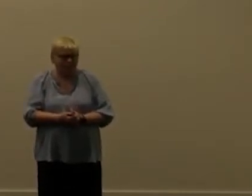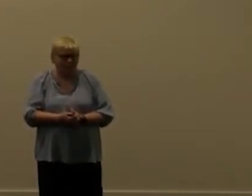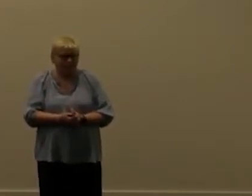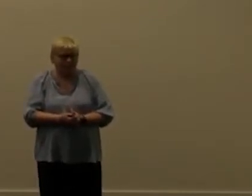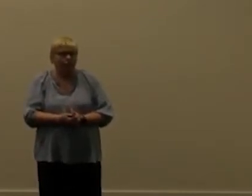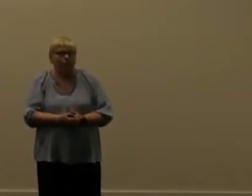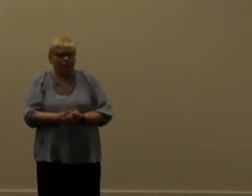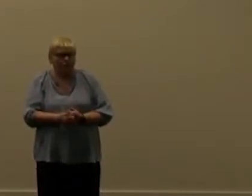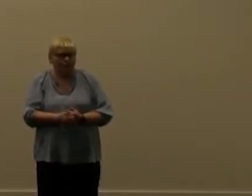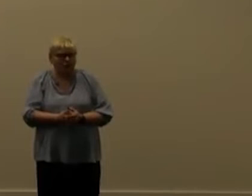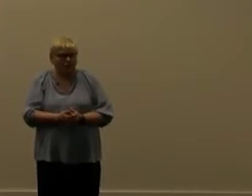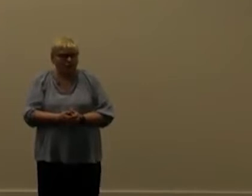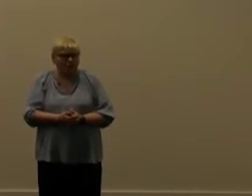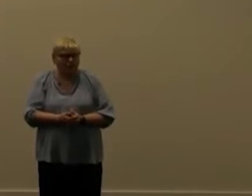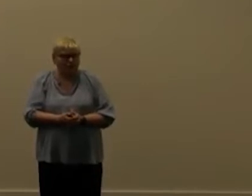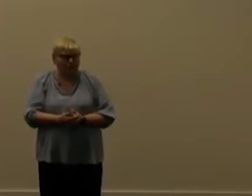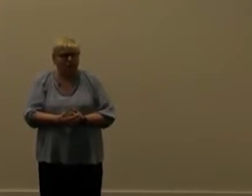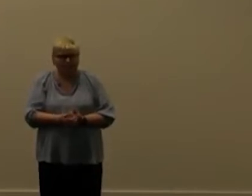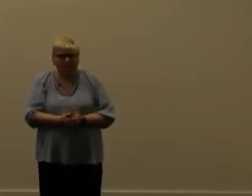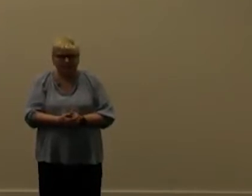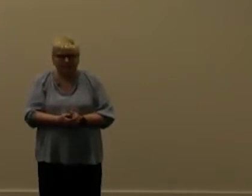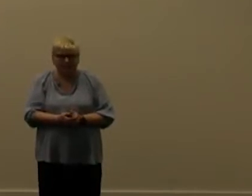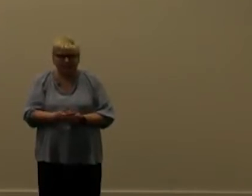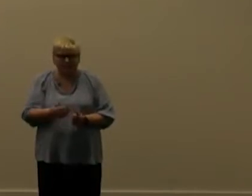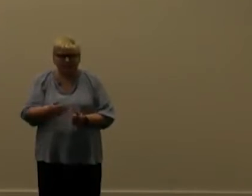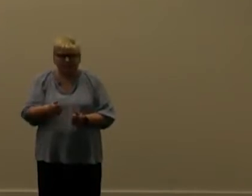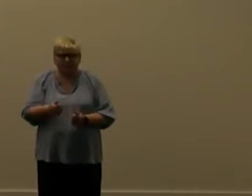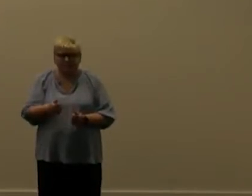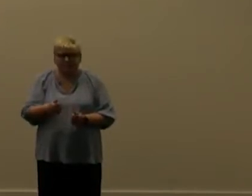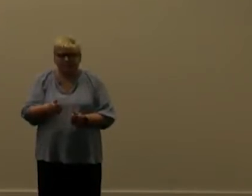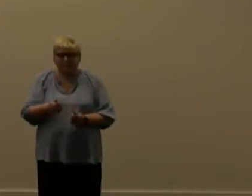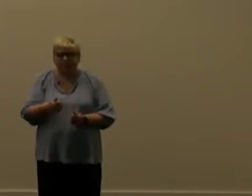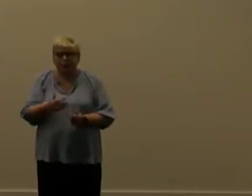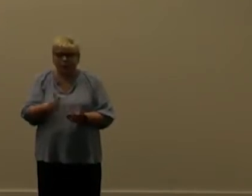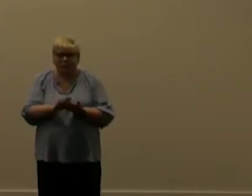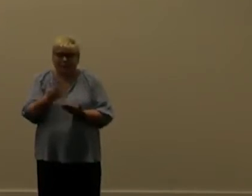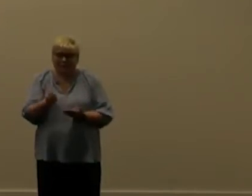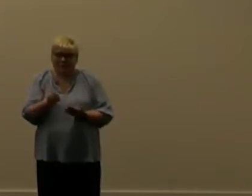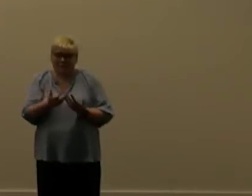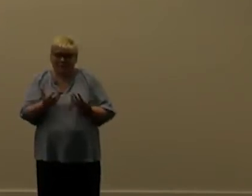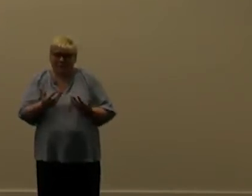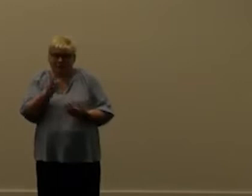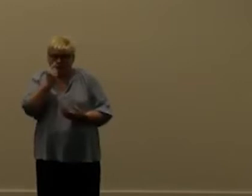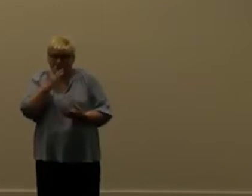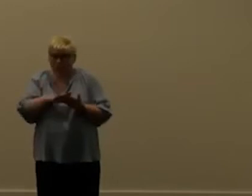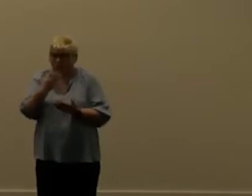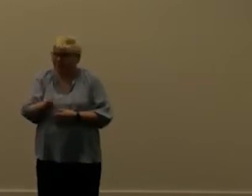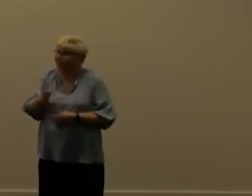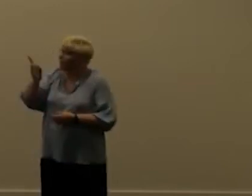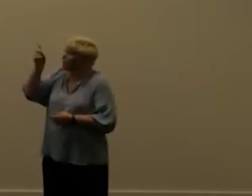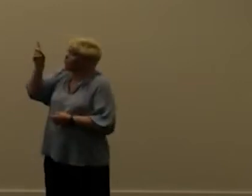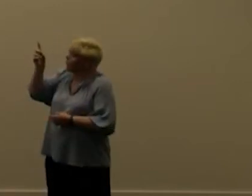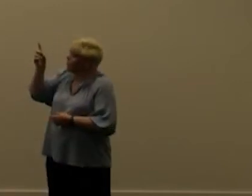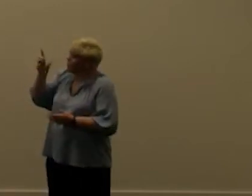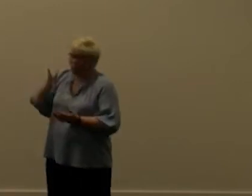and then you can generate the new report there's several capacity reports that you can get here and then you have this one microsoft power